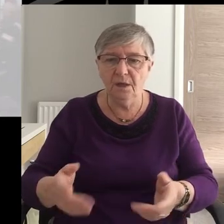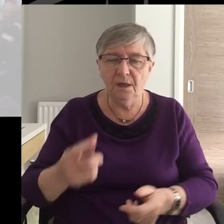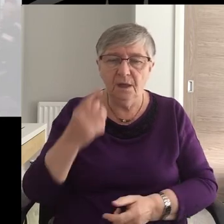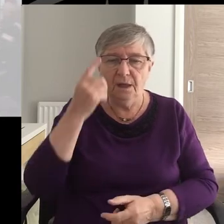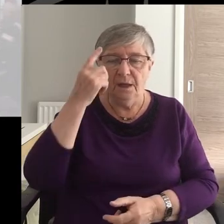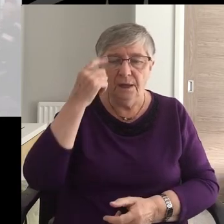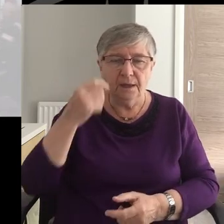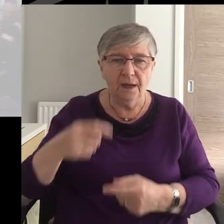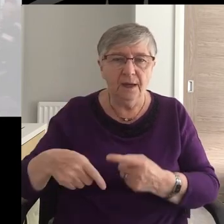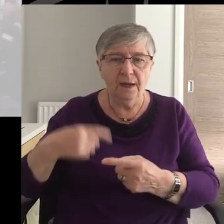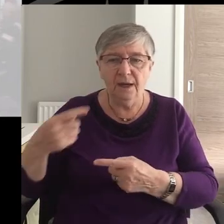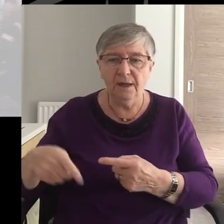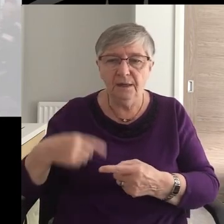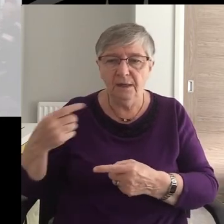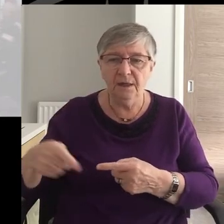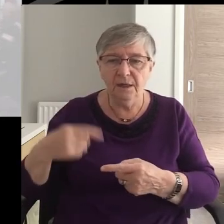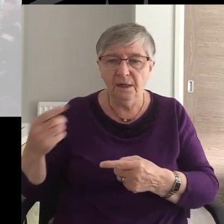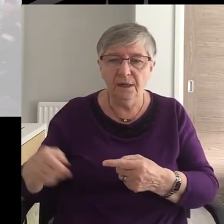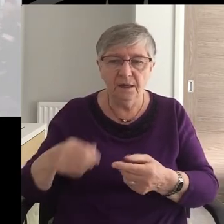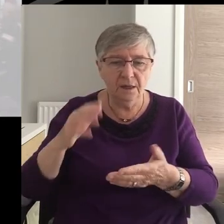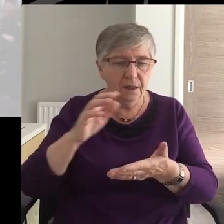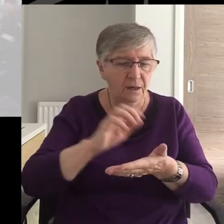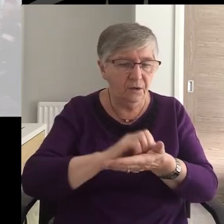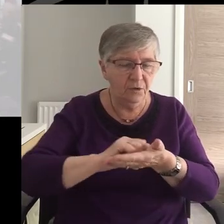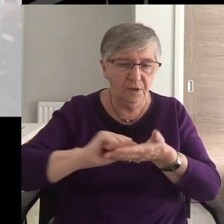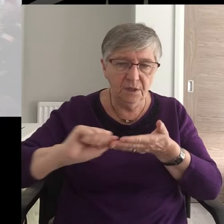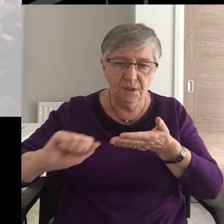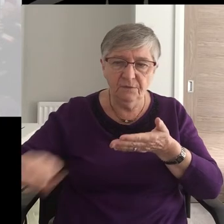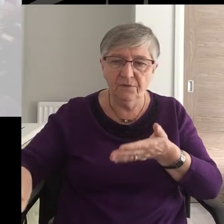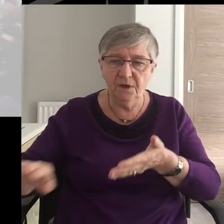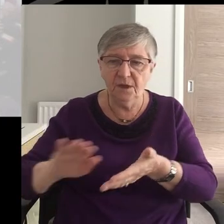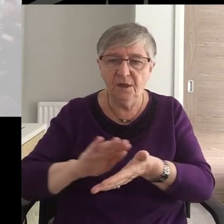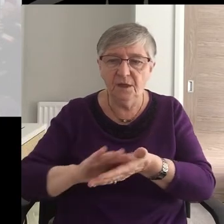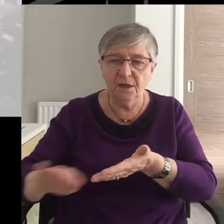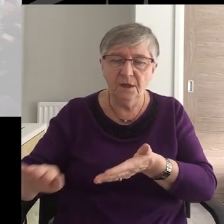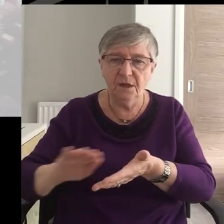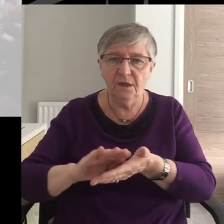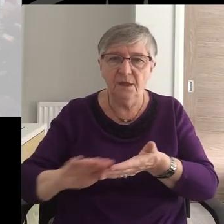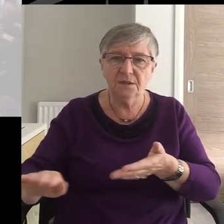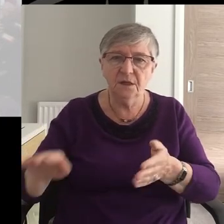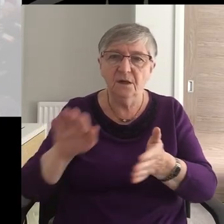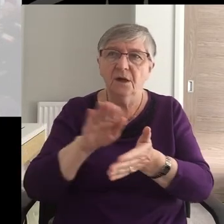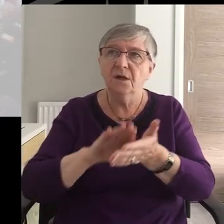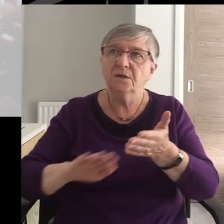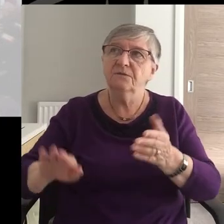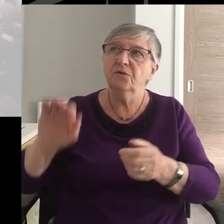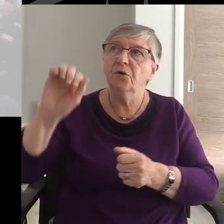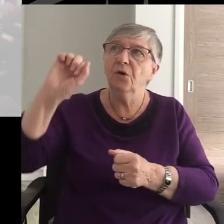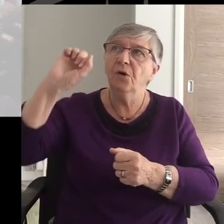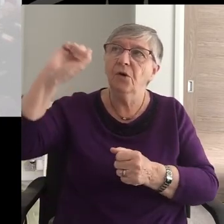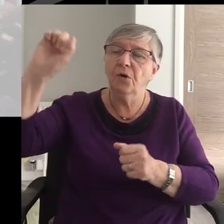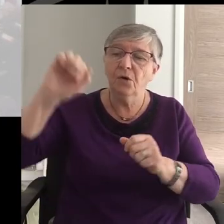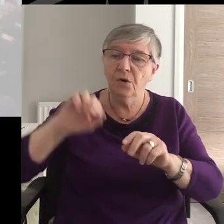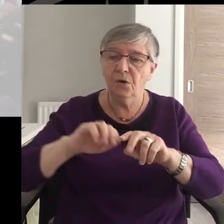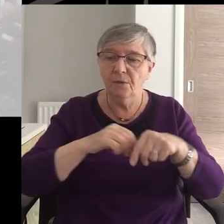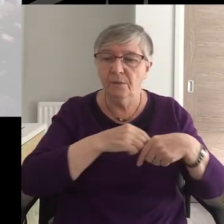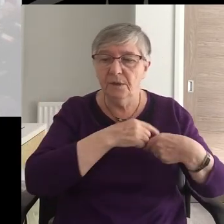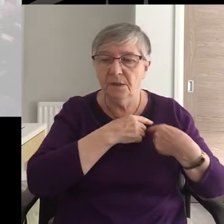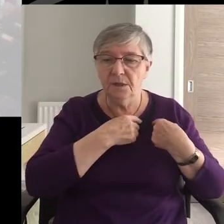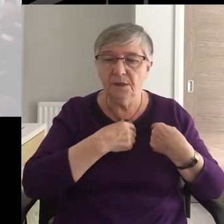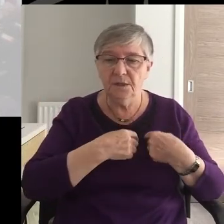And every place of strong